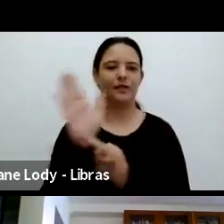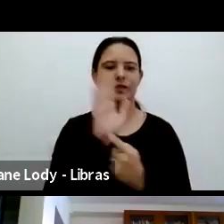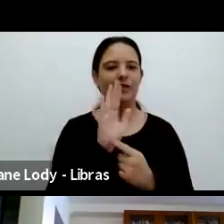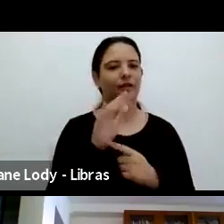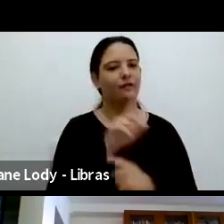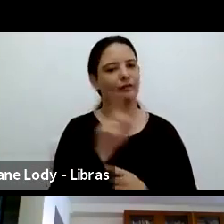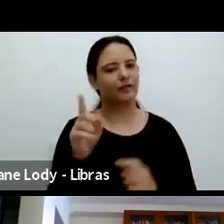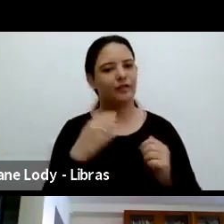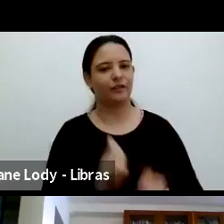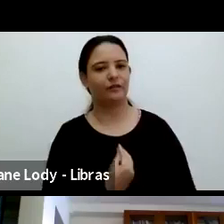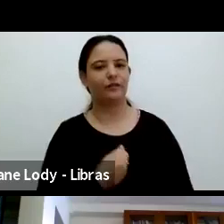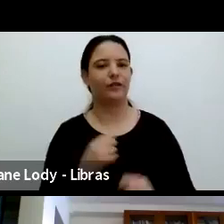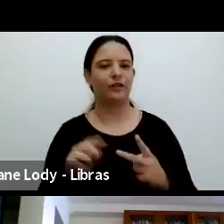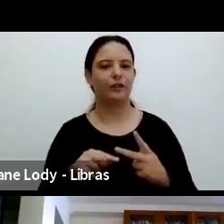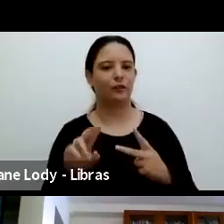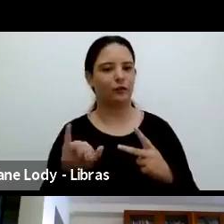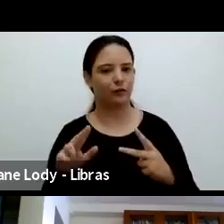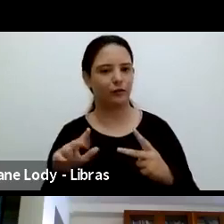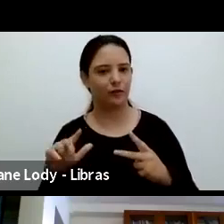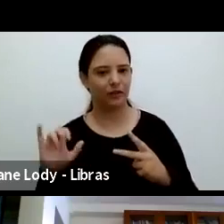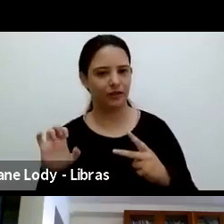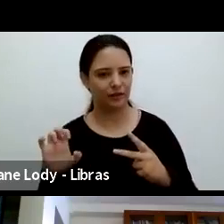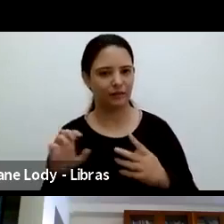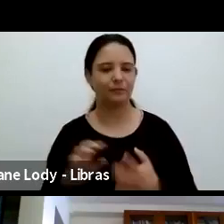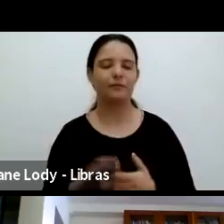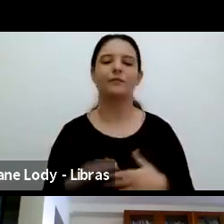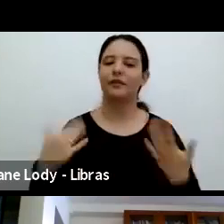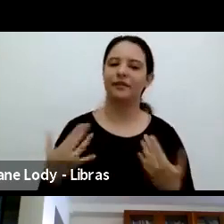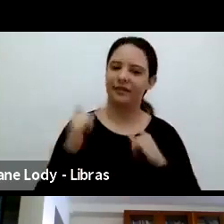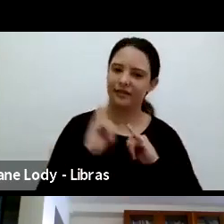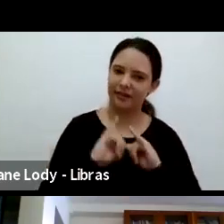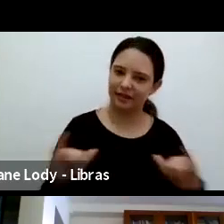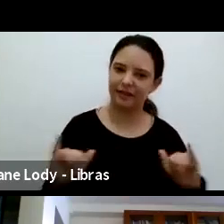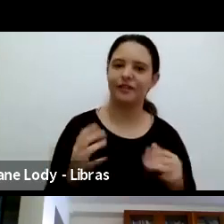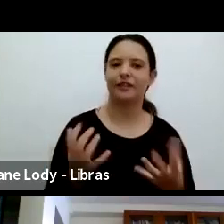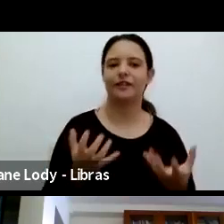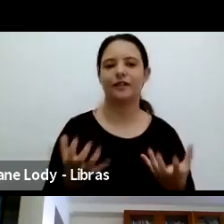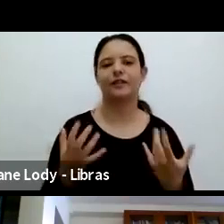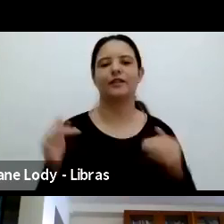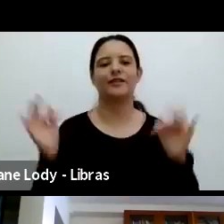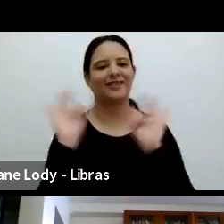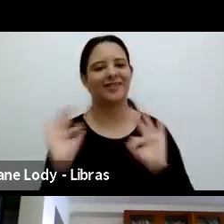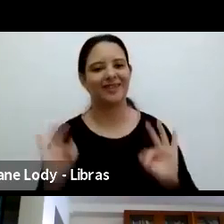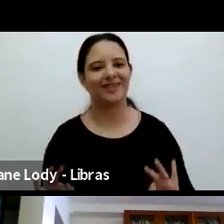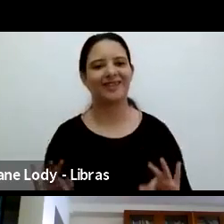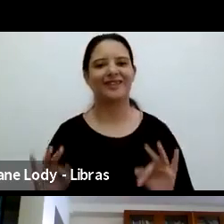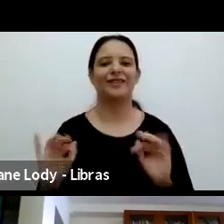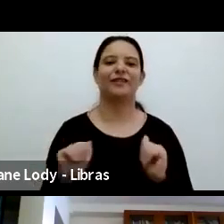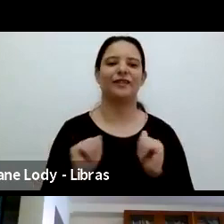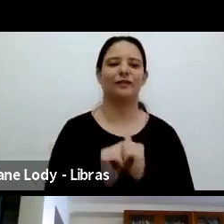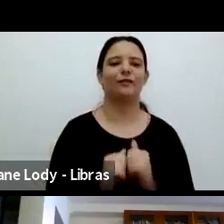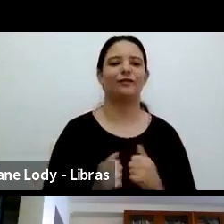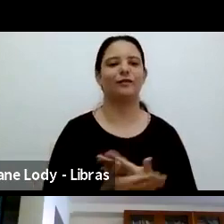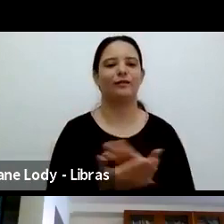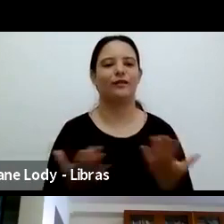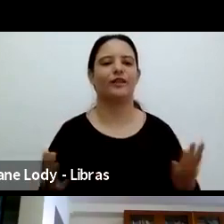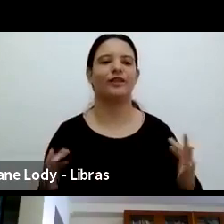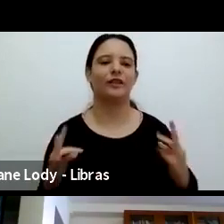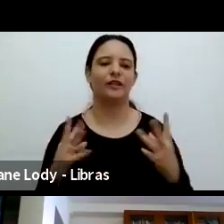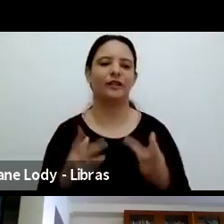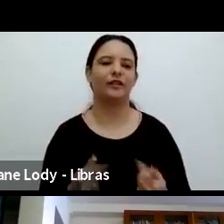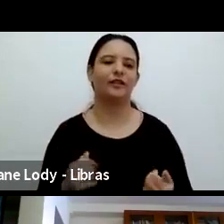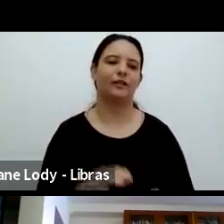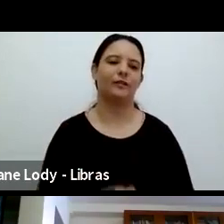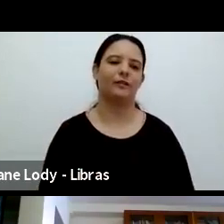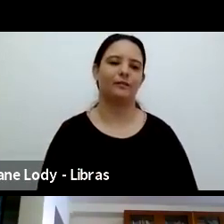Okay. I just want to say that I'm so, so happy to have both of you here. So I'm going to make kind